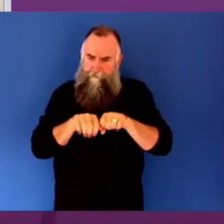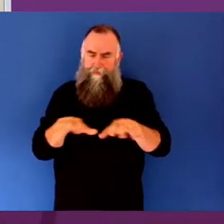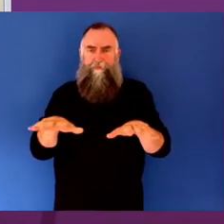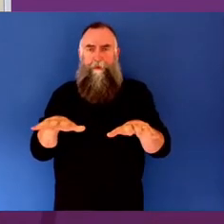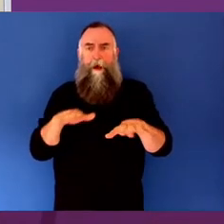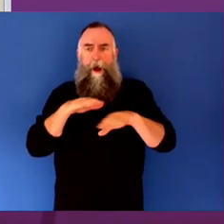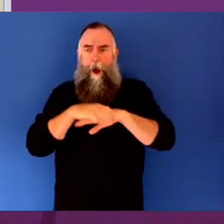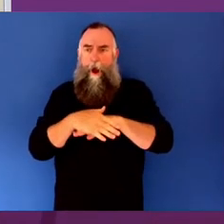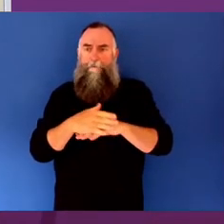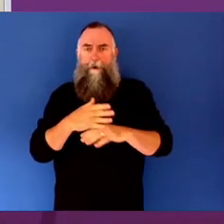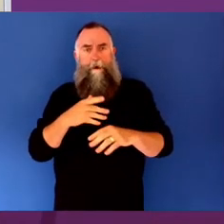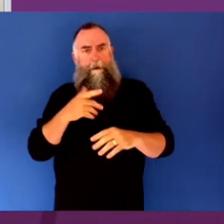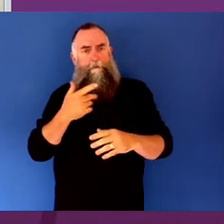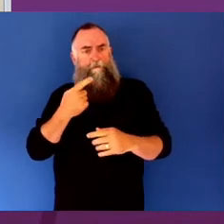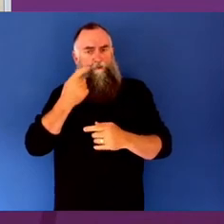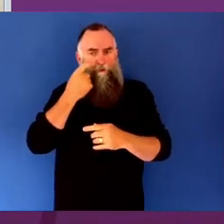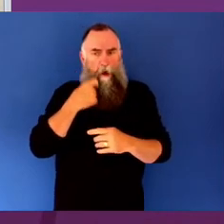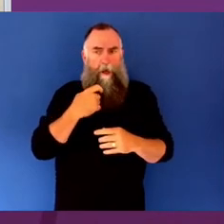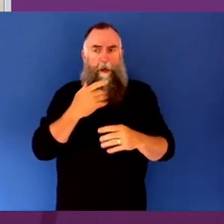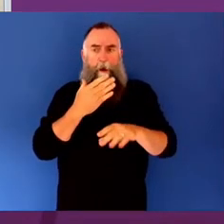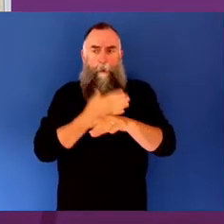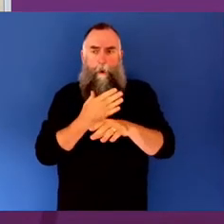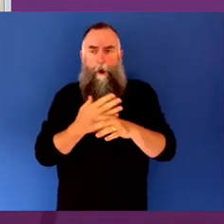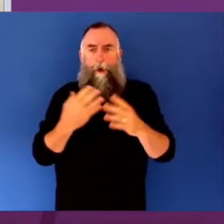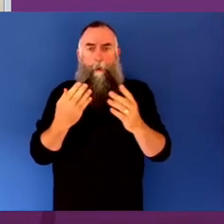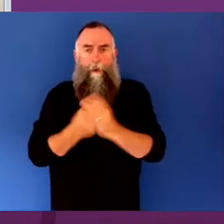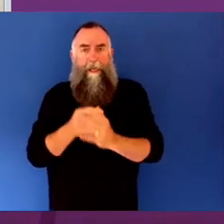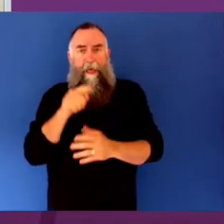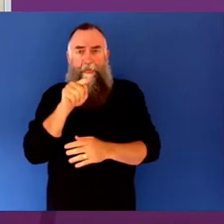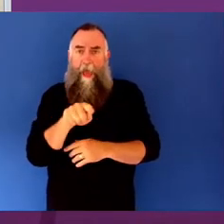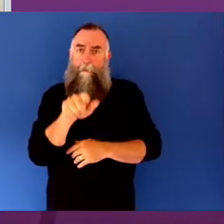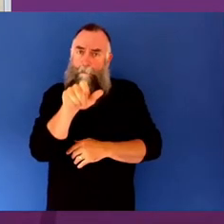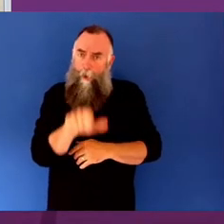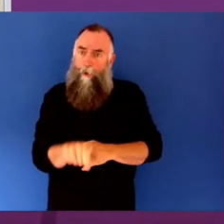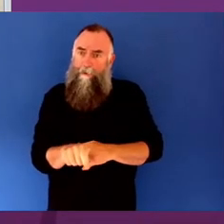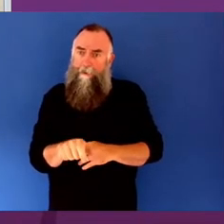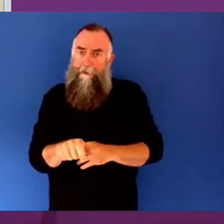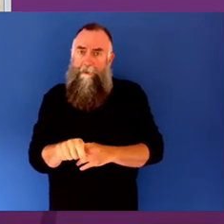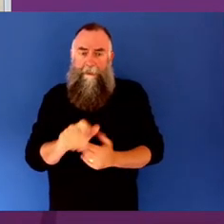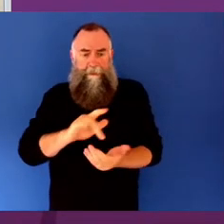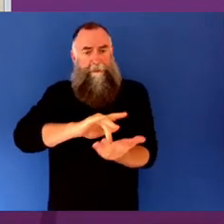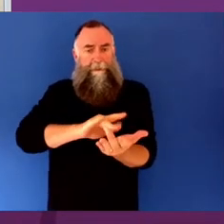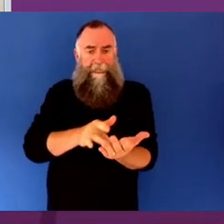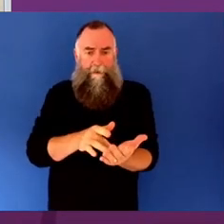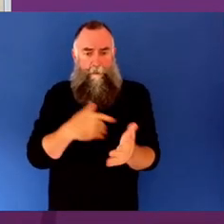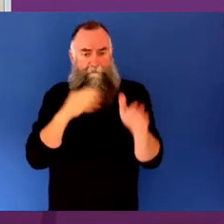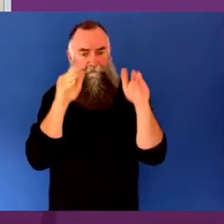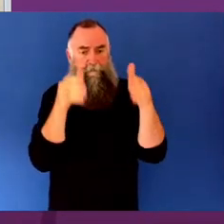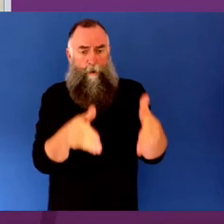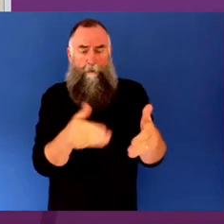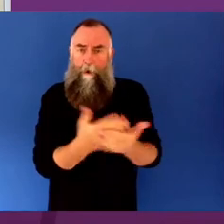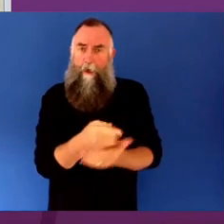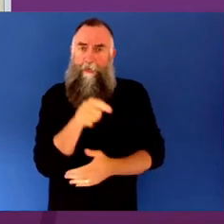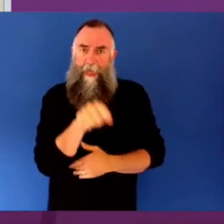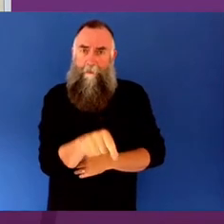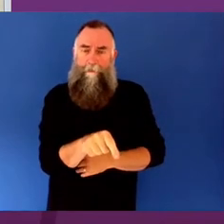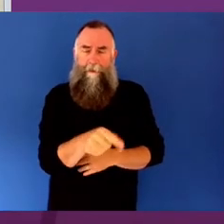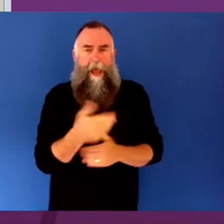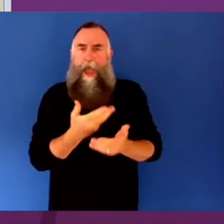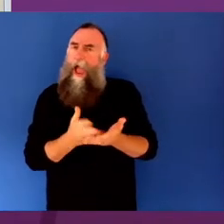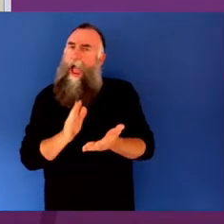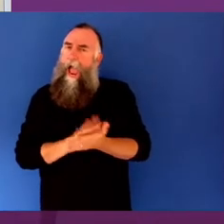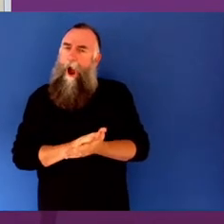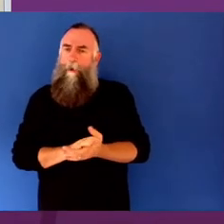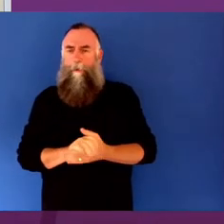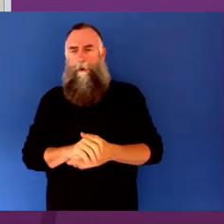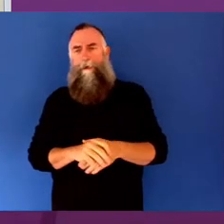How do you find that common ground is a big challenge. Georgie, if we move into the second part of the conversation a little bit more, we've already touched on